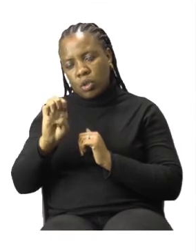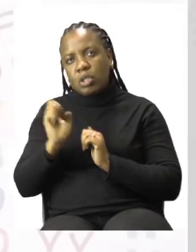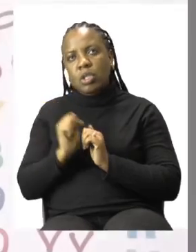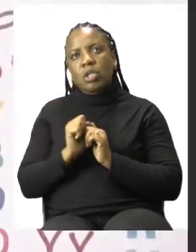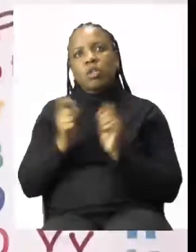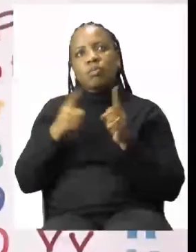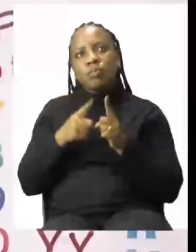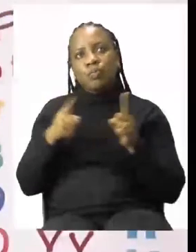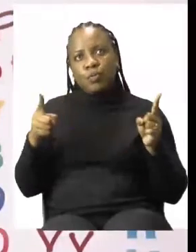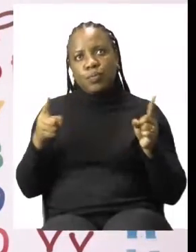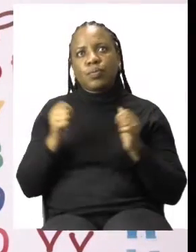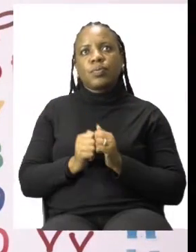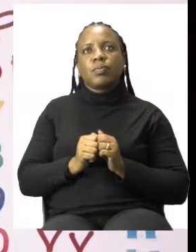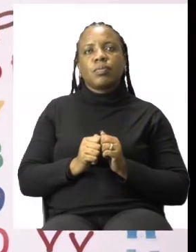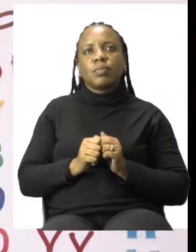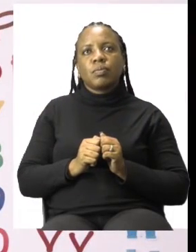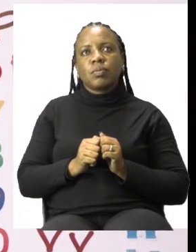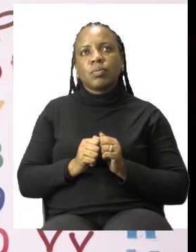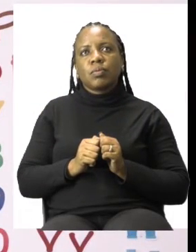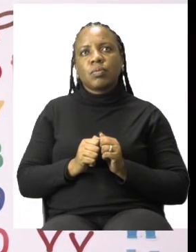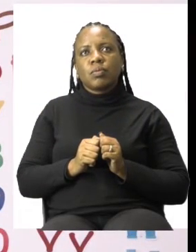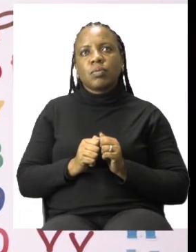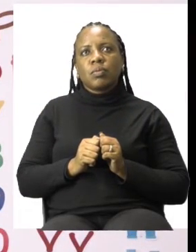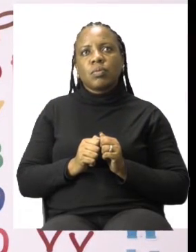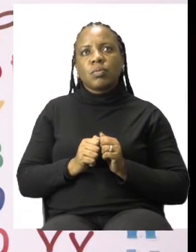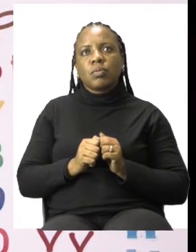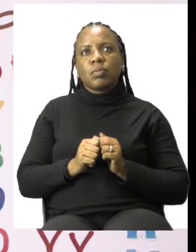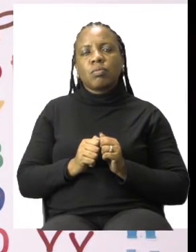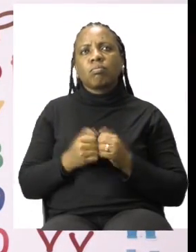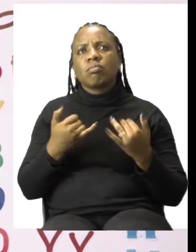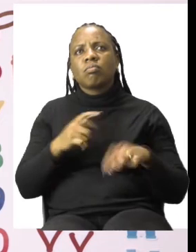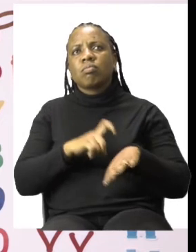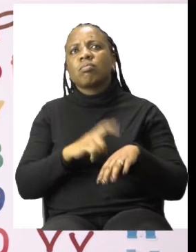11. So what number or what is the time?